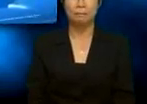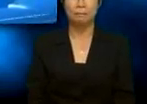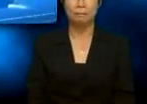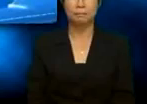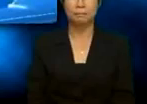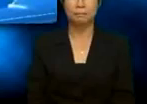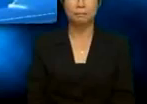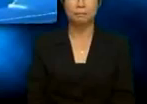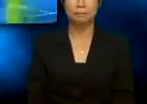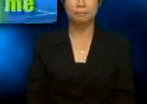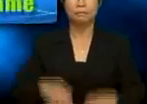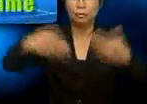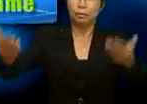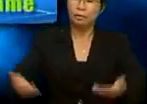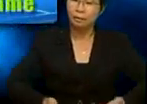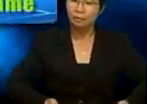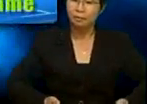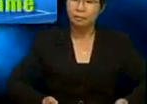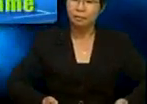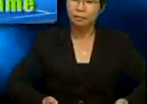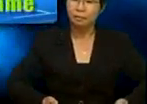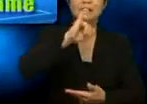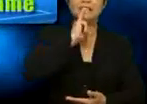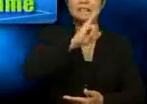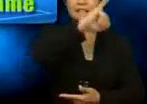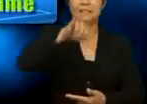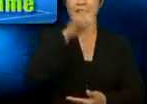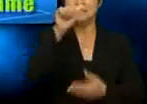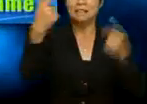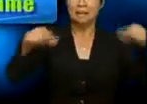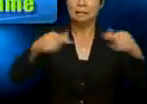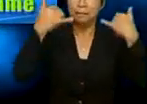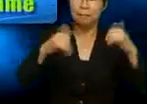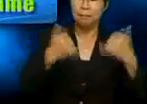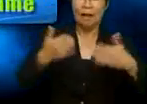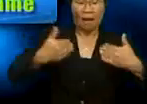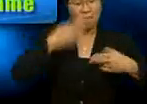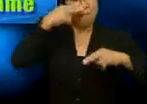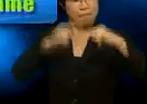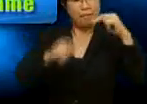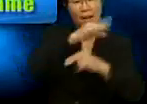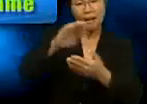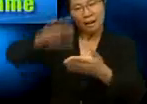Welcome. It's just a game. Play, have fun, and learn English.